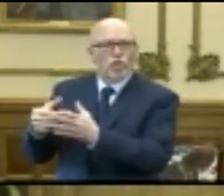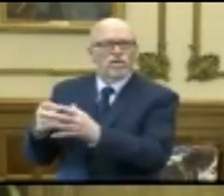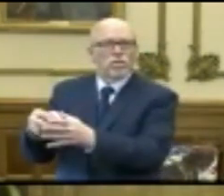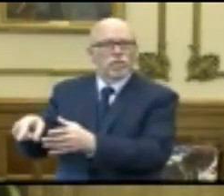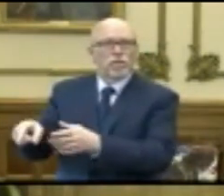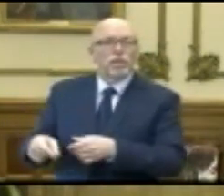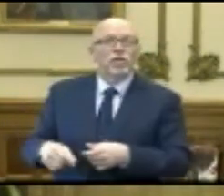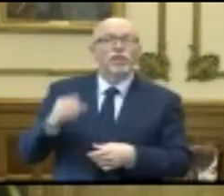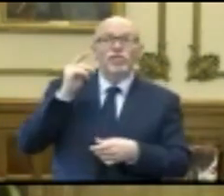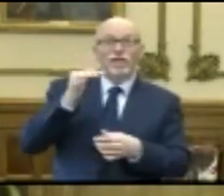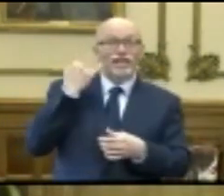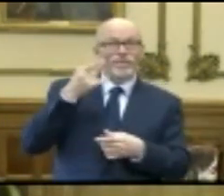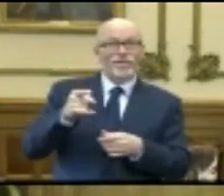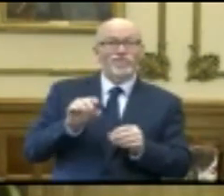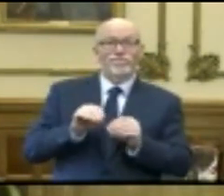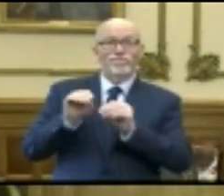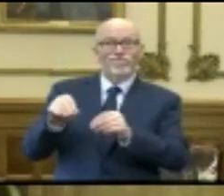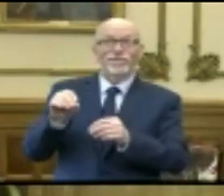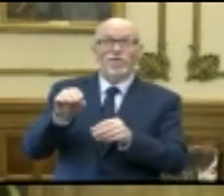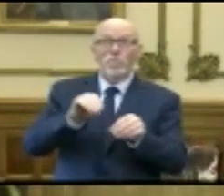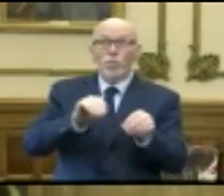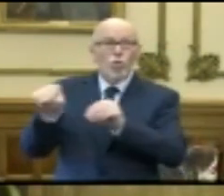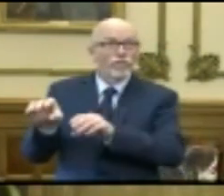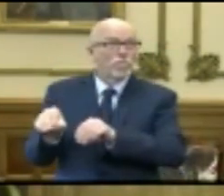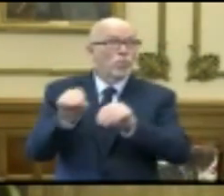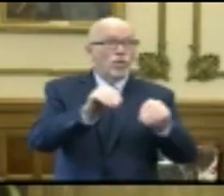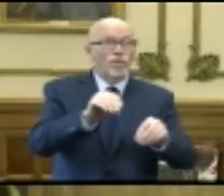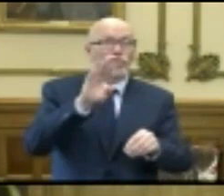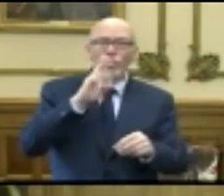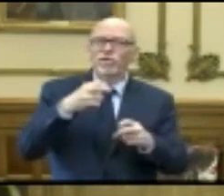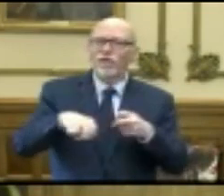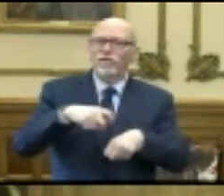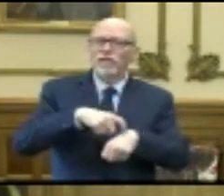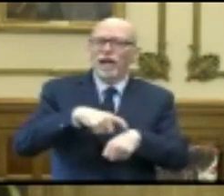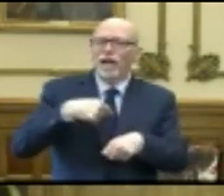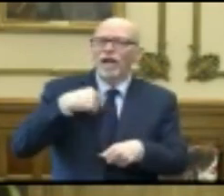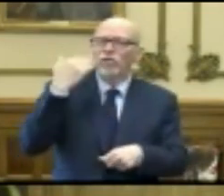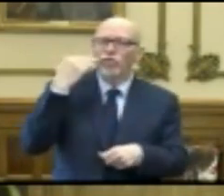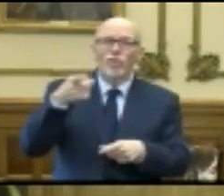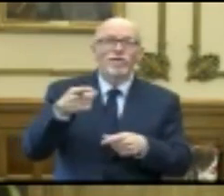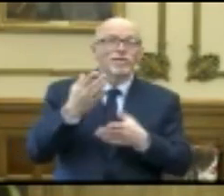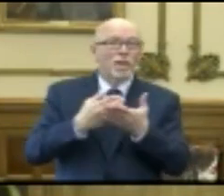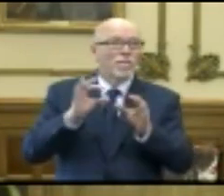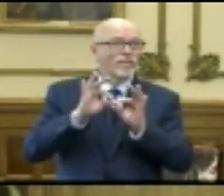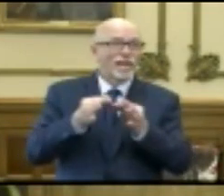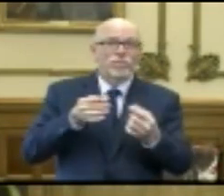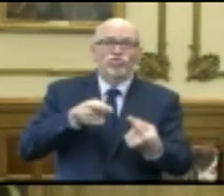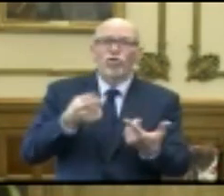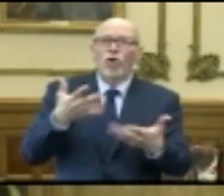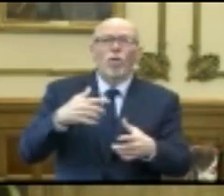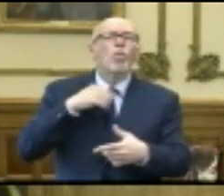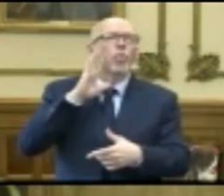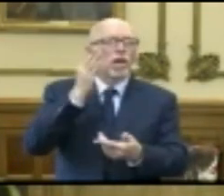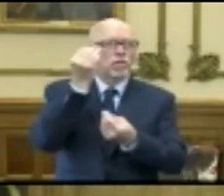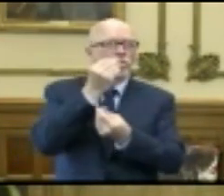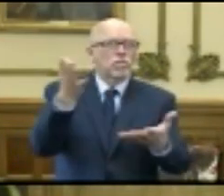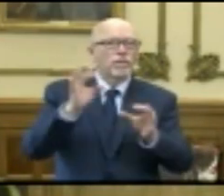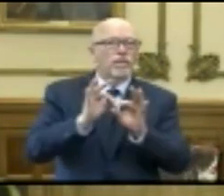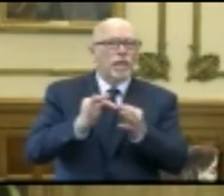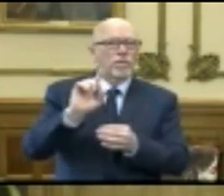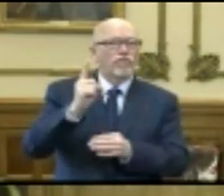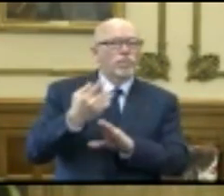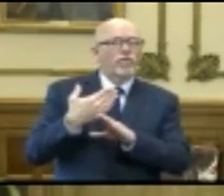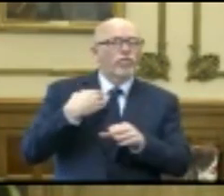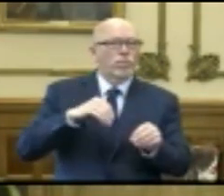residents in an already difficult time is incredibly stressful for families, and we have made it clear that families need to be notified of these plans.